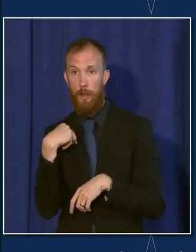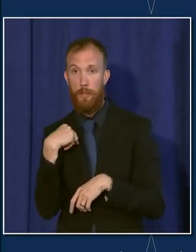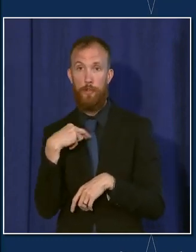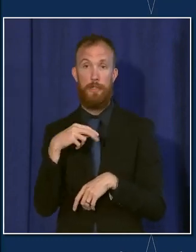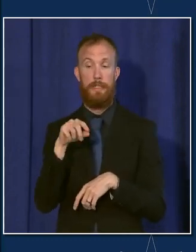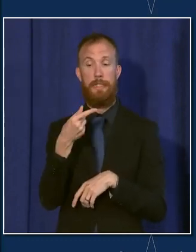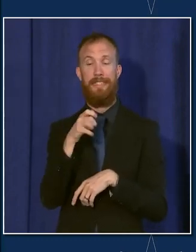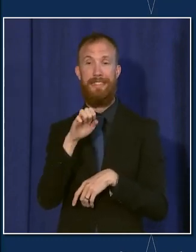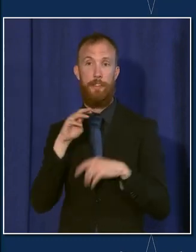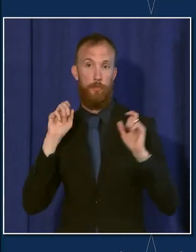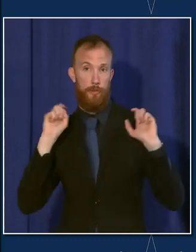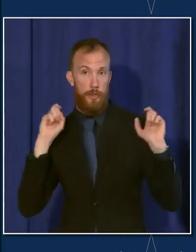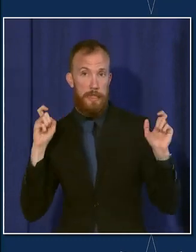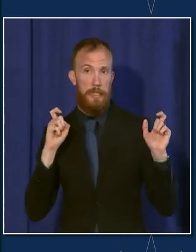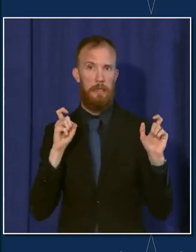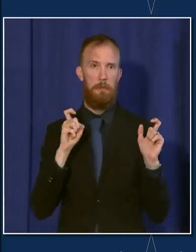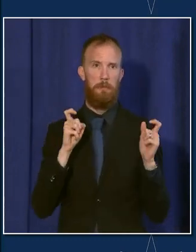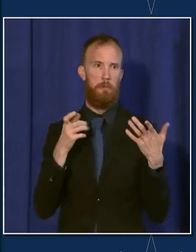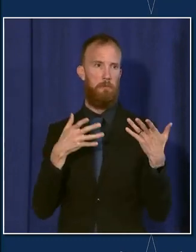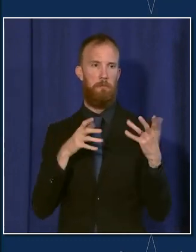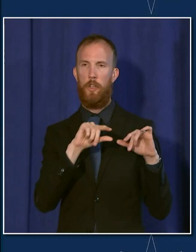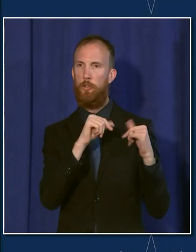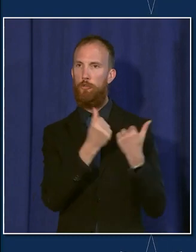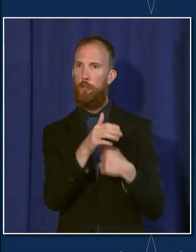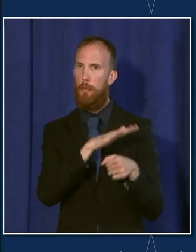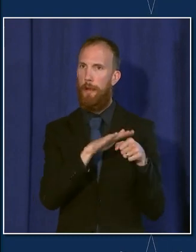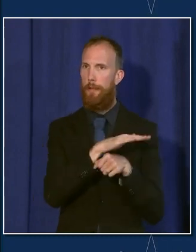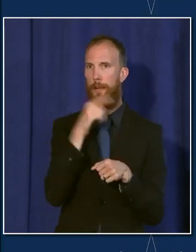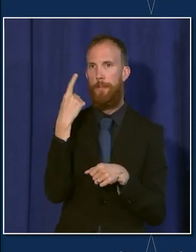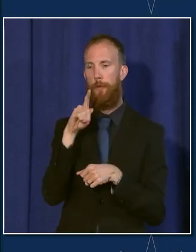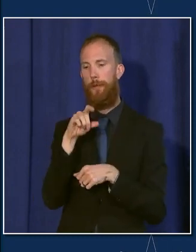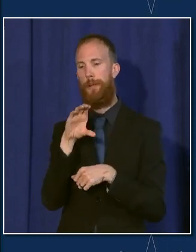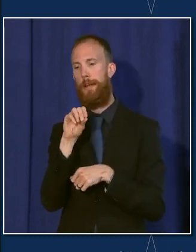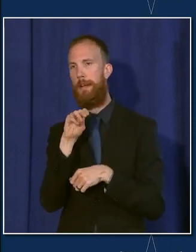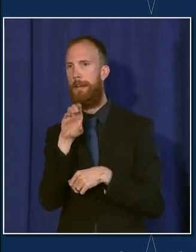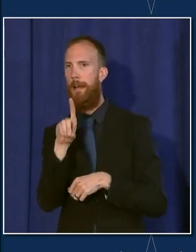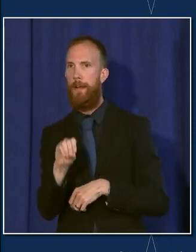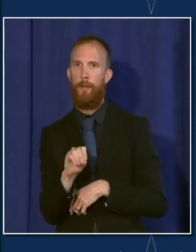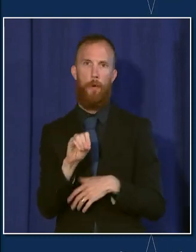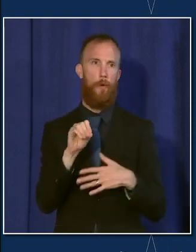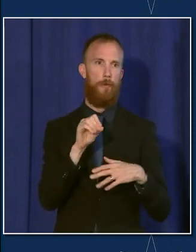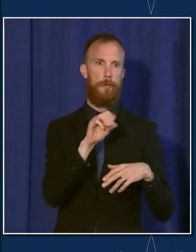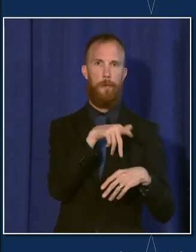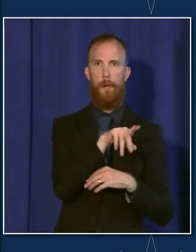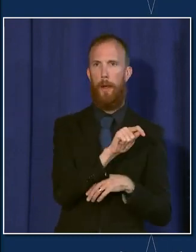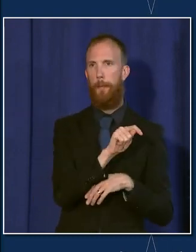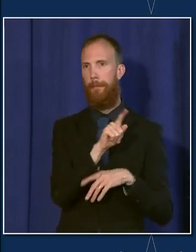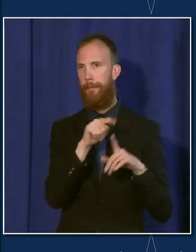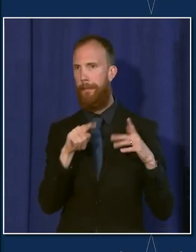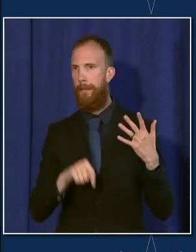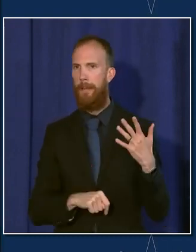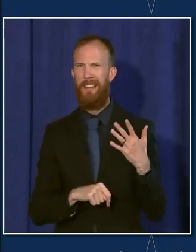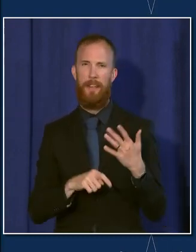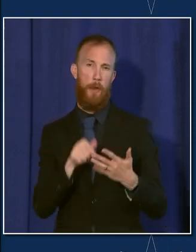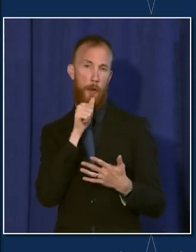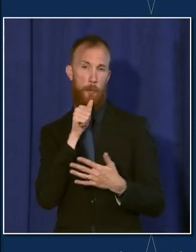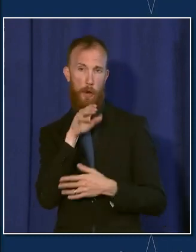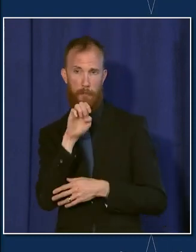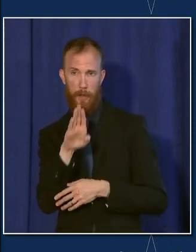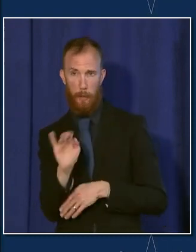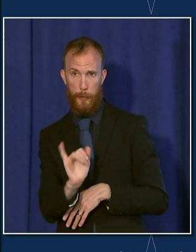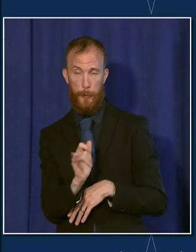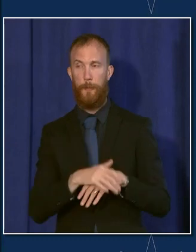gyms, common areas of condos and multi-residential buildings and private clubs. Like previous mask